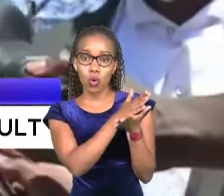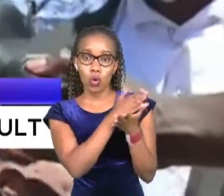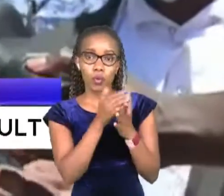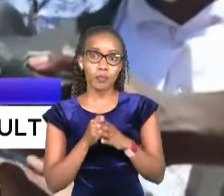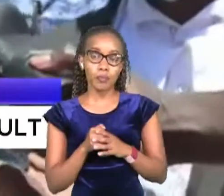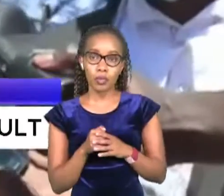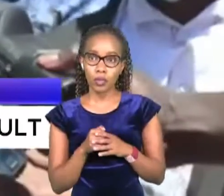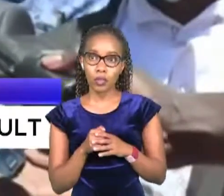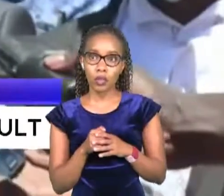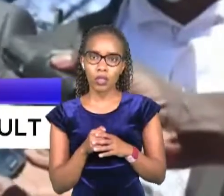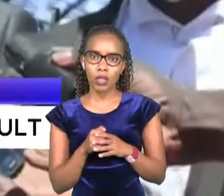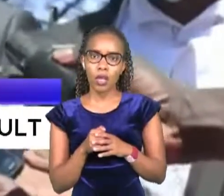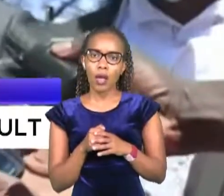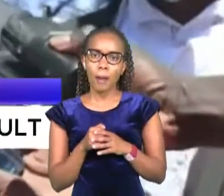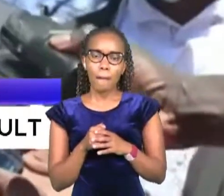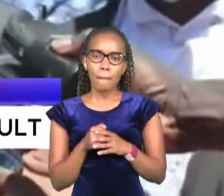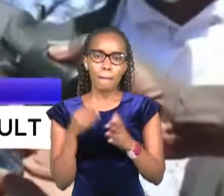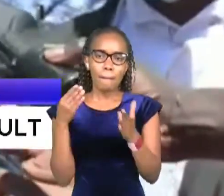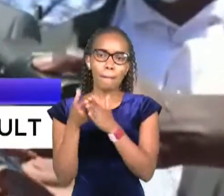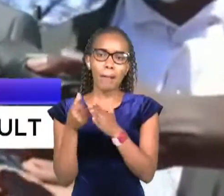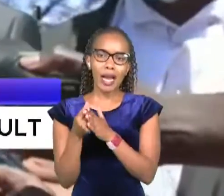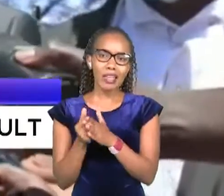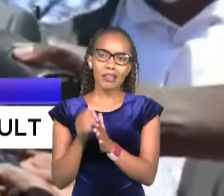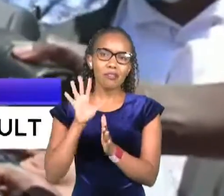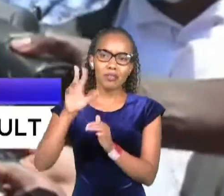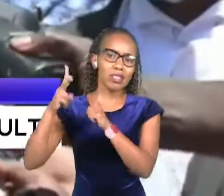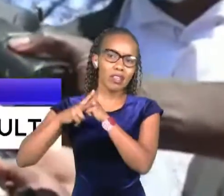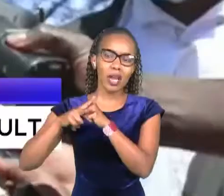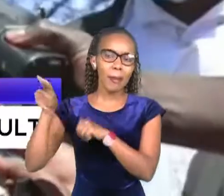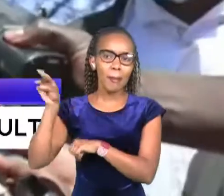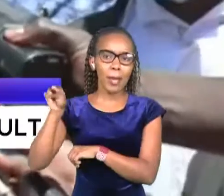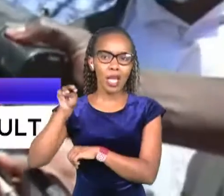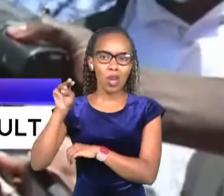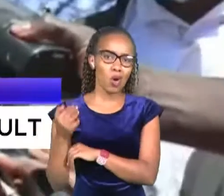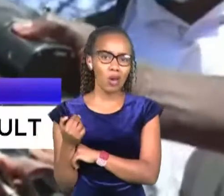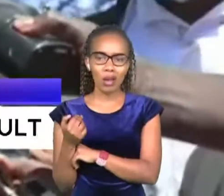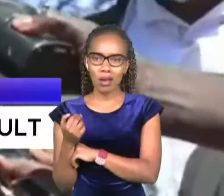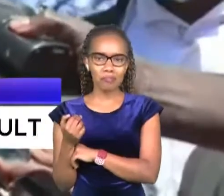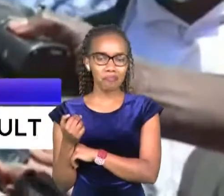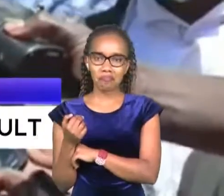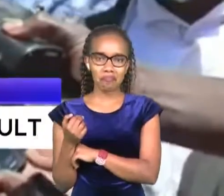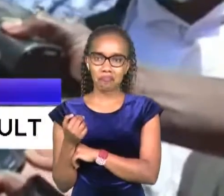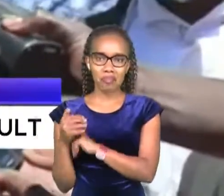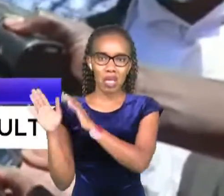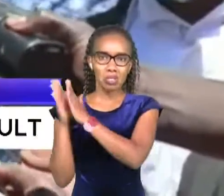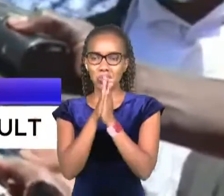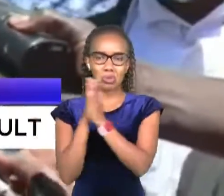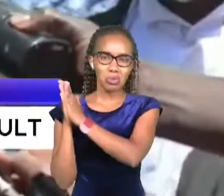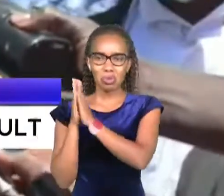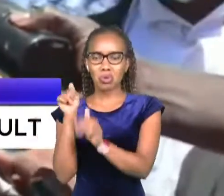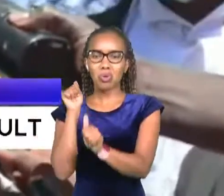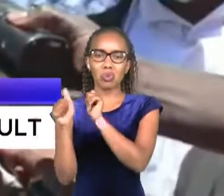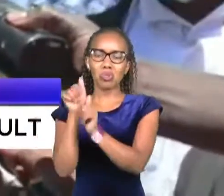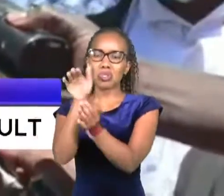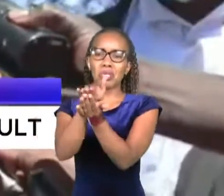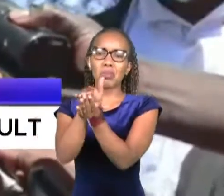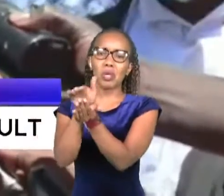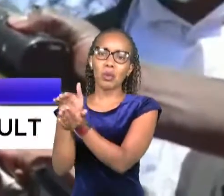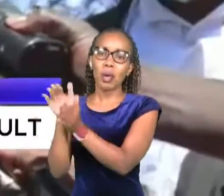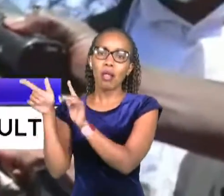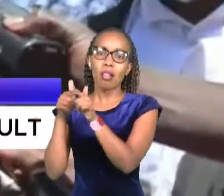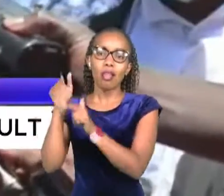kwamba kuna milioni msina saba ni story ambazo zilikuwa zimewekwa hili